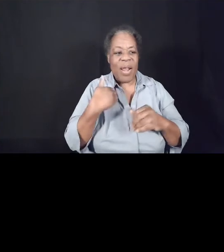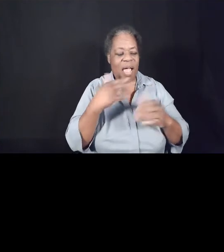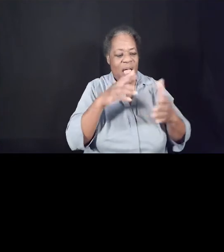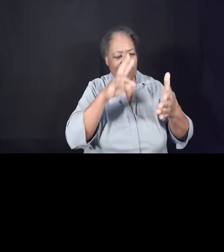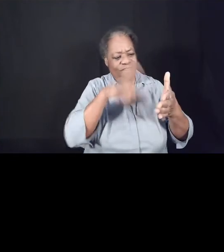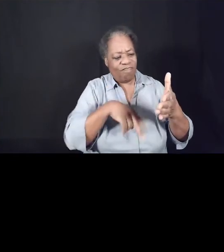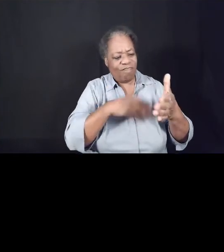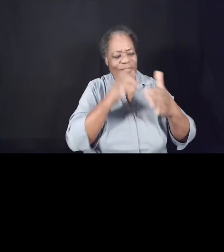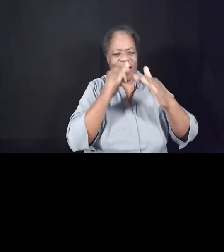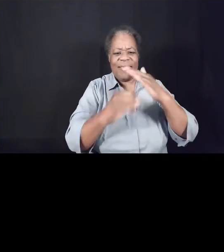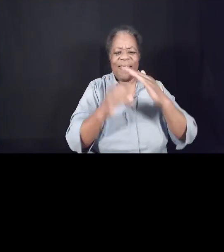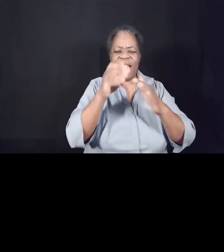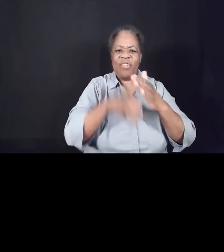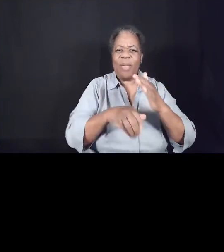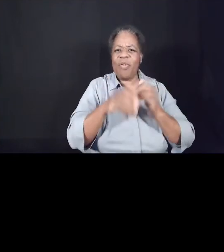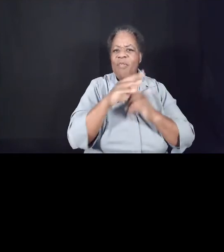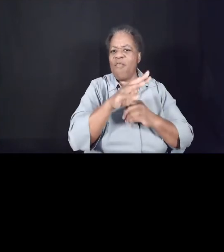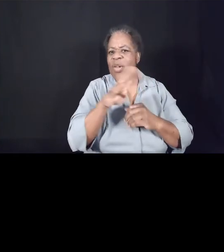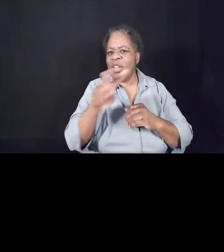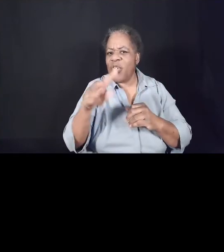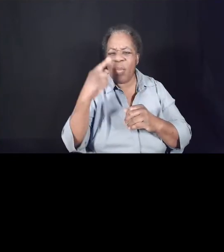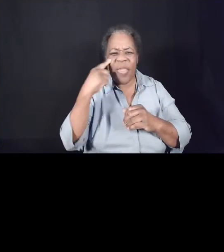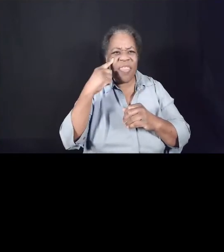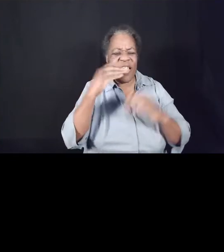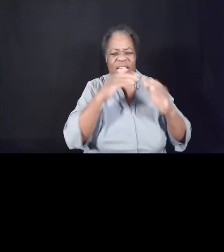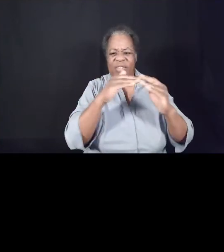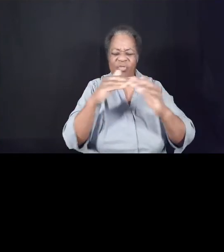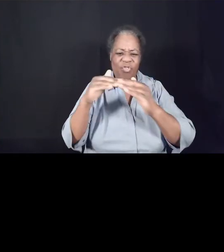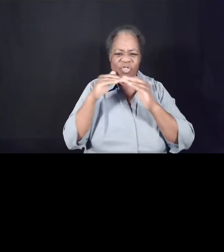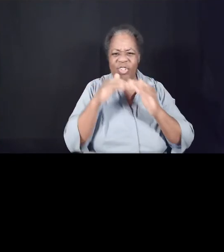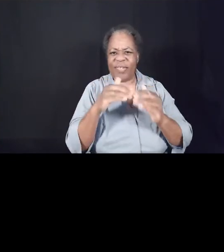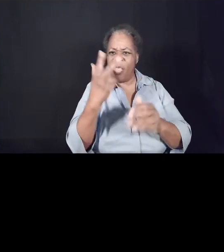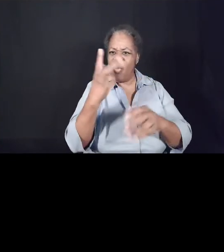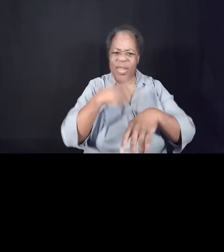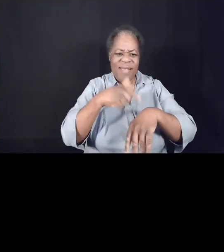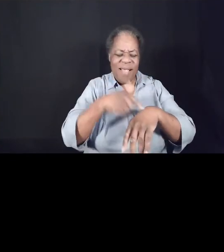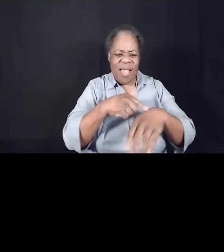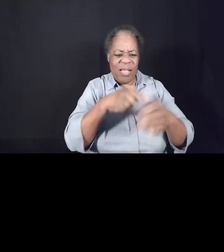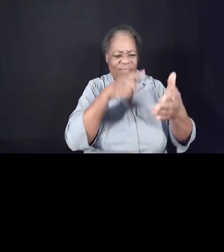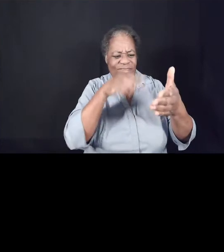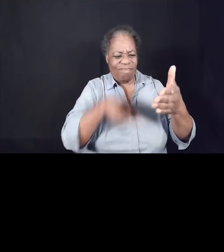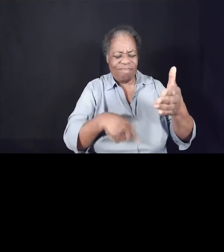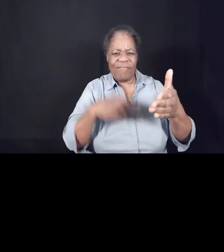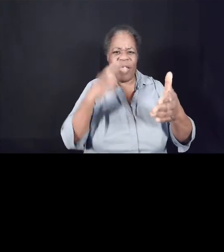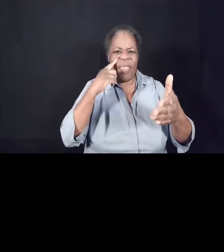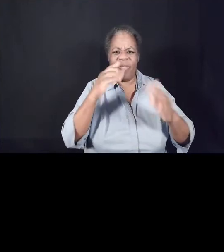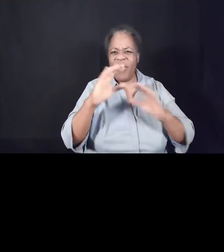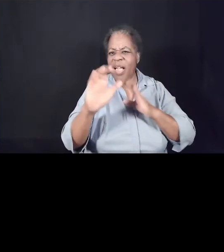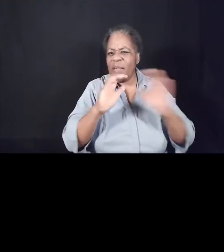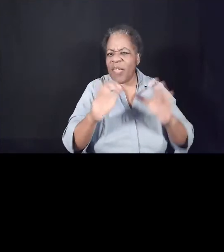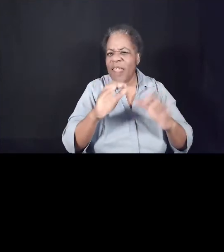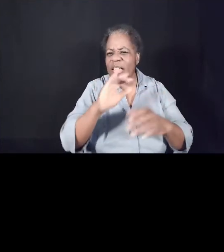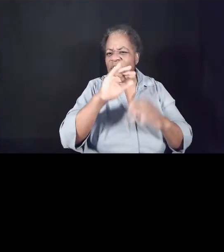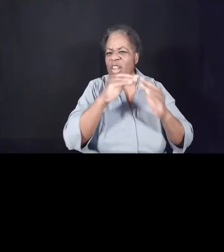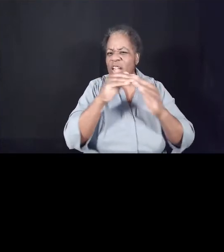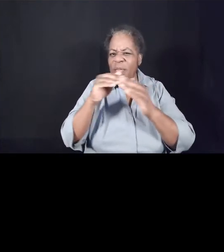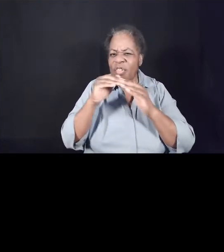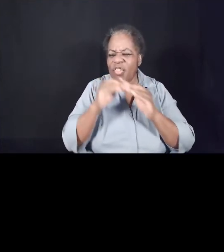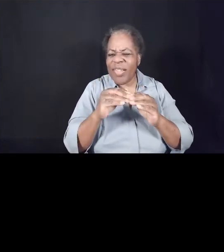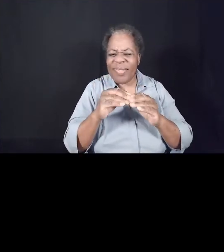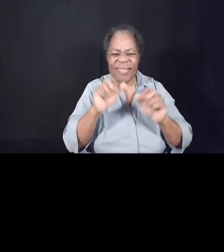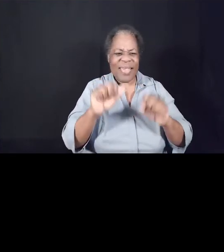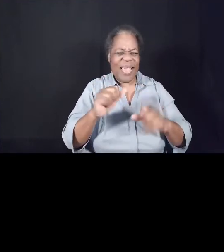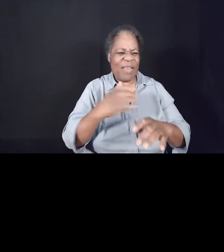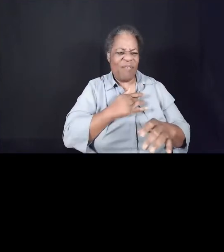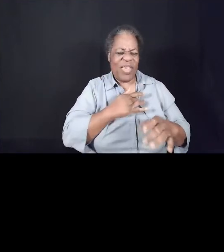and I think about how justice is repeated three times, I think the conversation of justice can be discouraging and